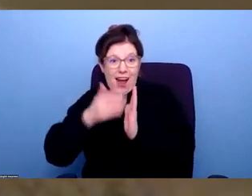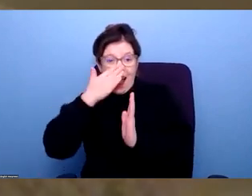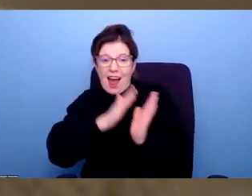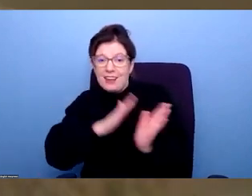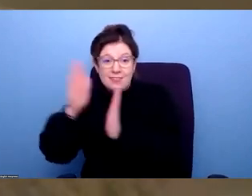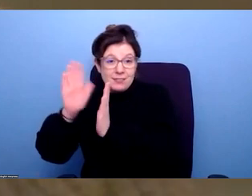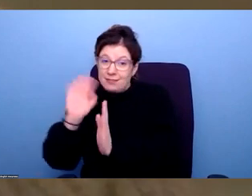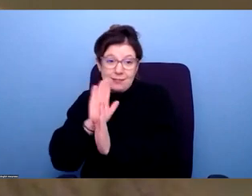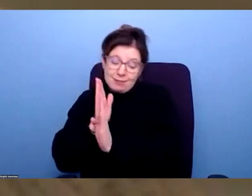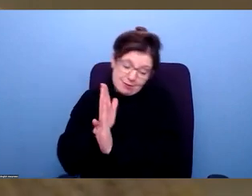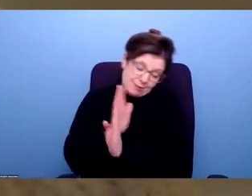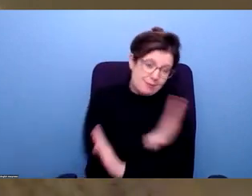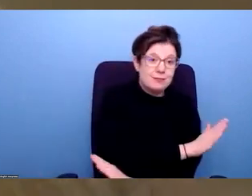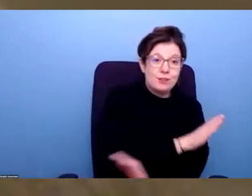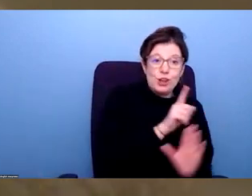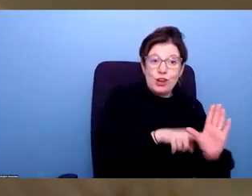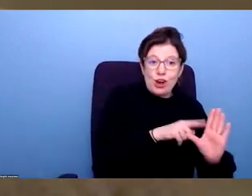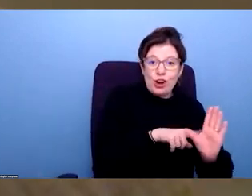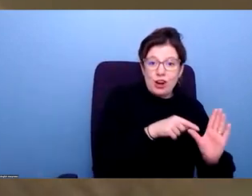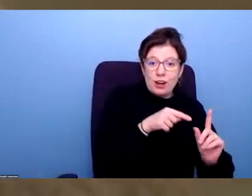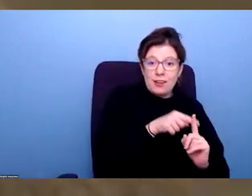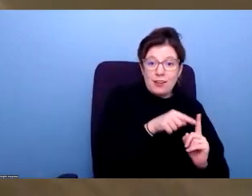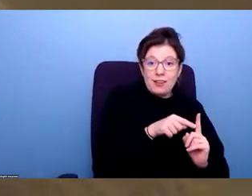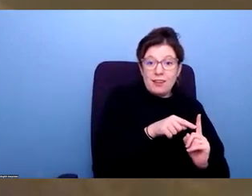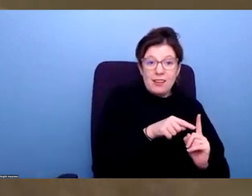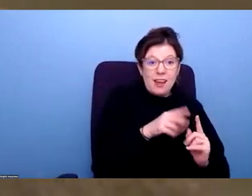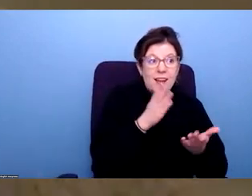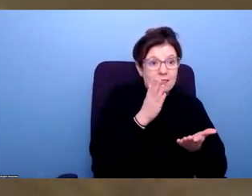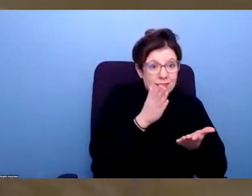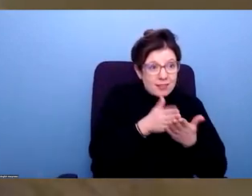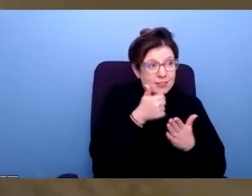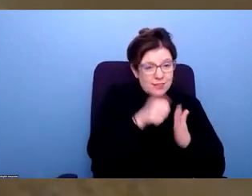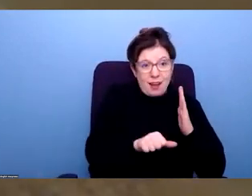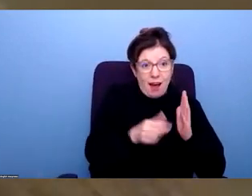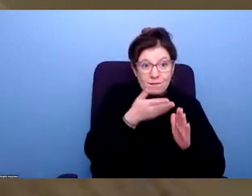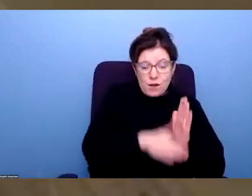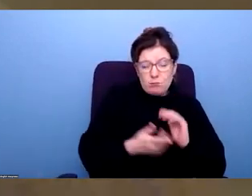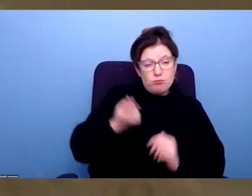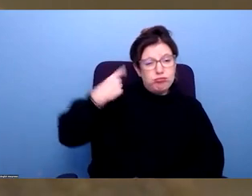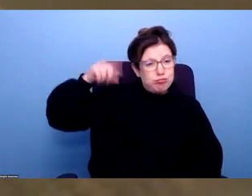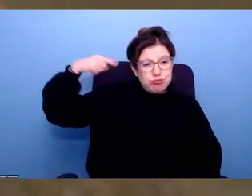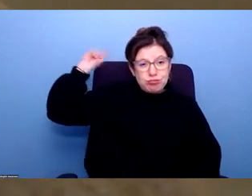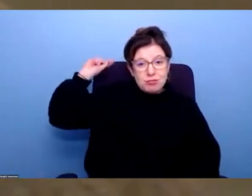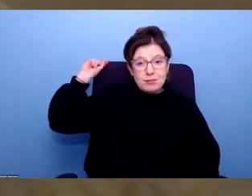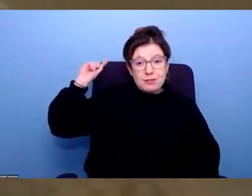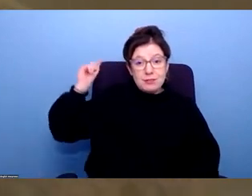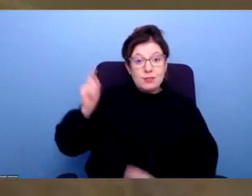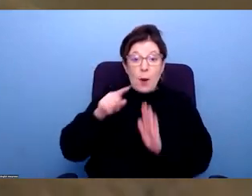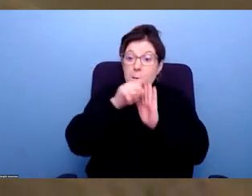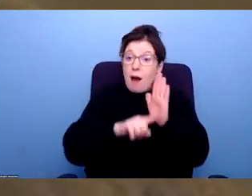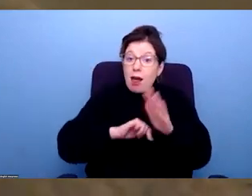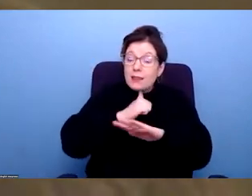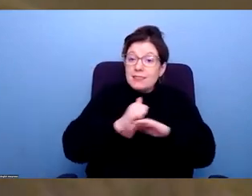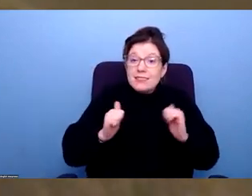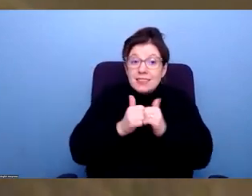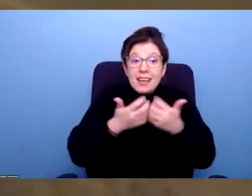of our current policy have actually been here for decades. And so even if we do improve policy now, we still have